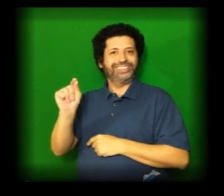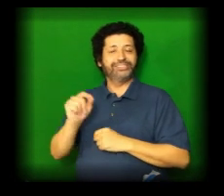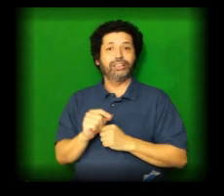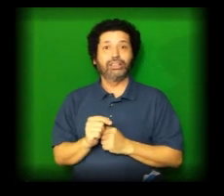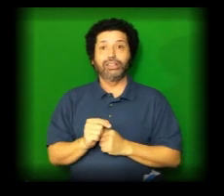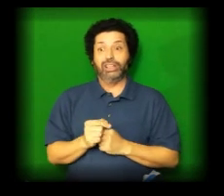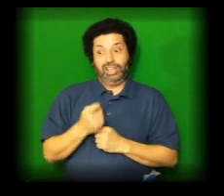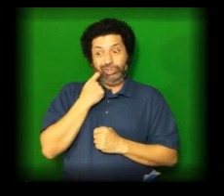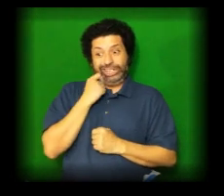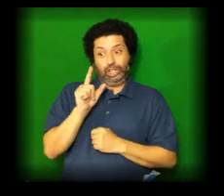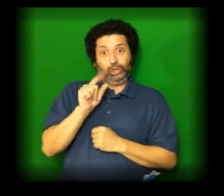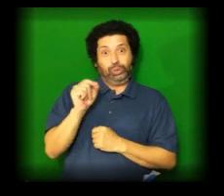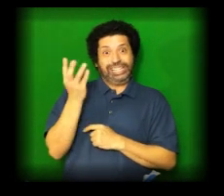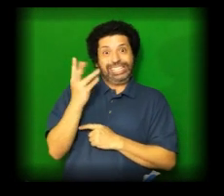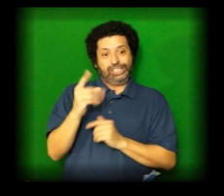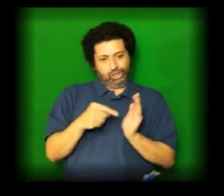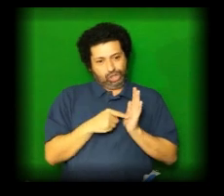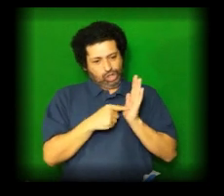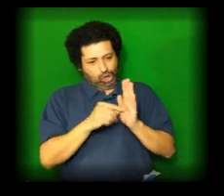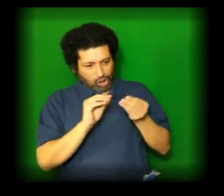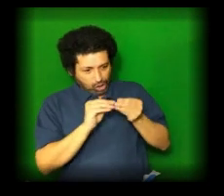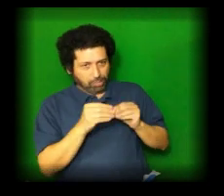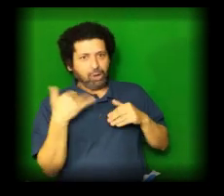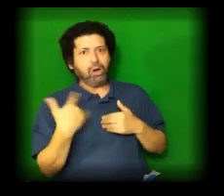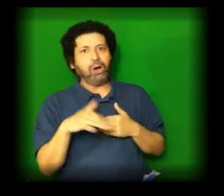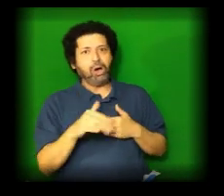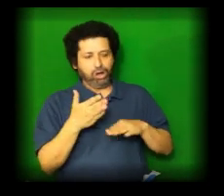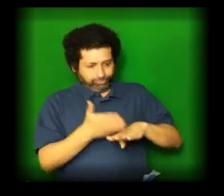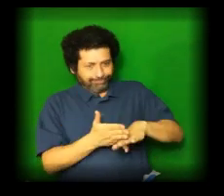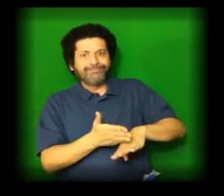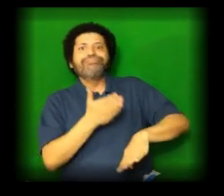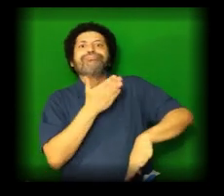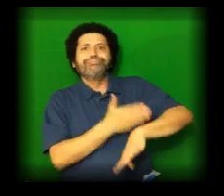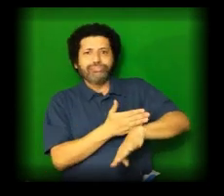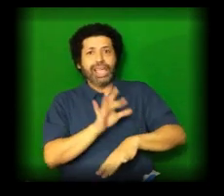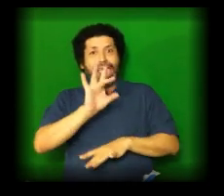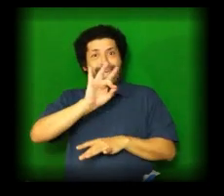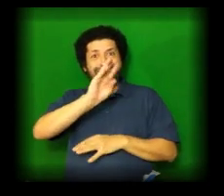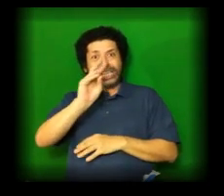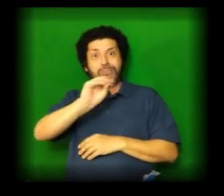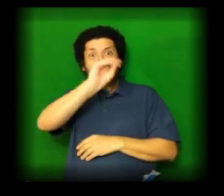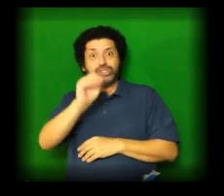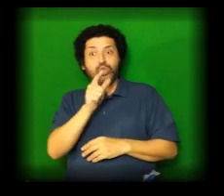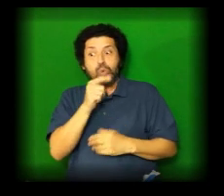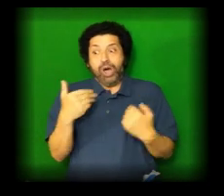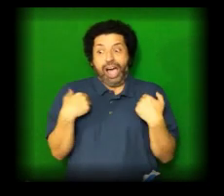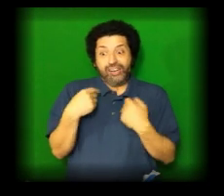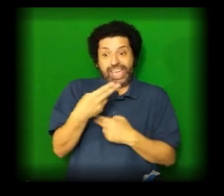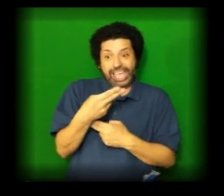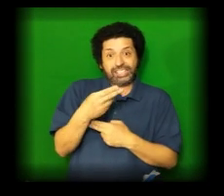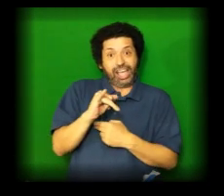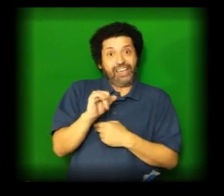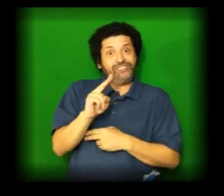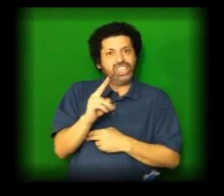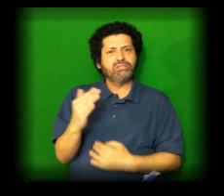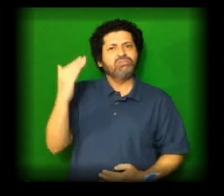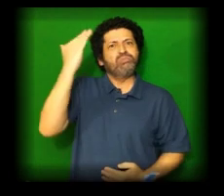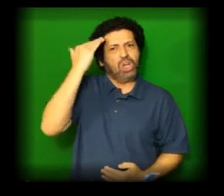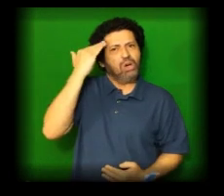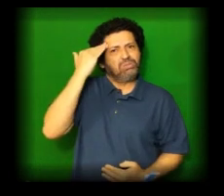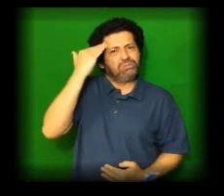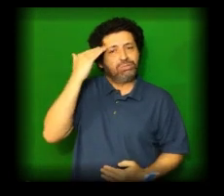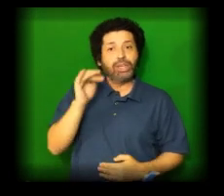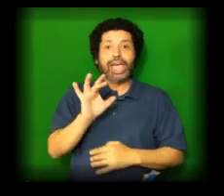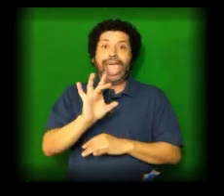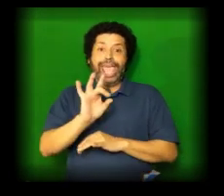latest numbers show that today in Canada, 86% of people living with HIV know their status, and 81